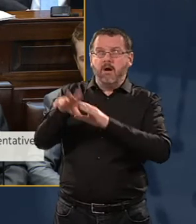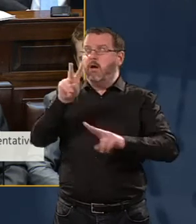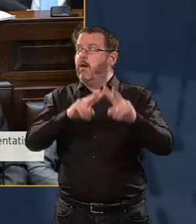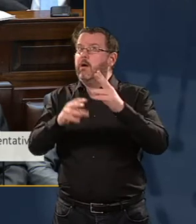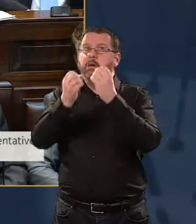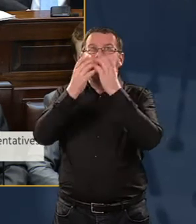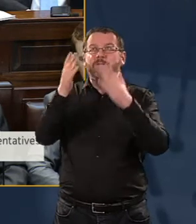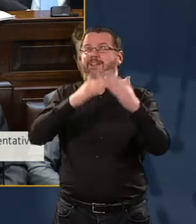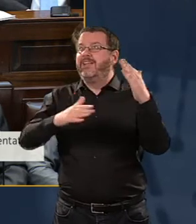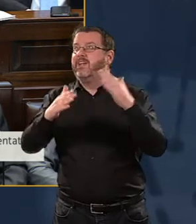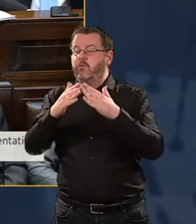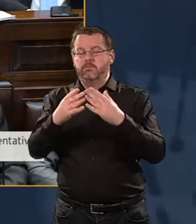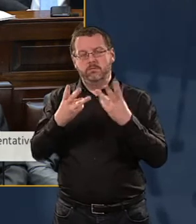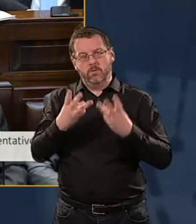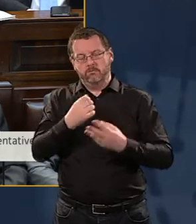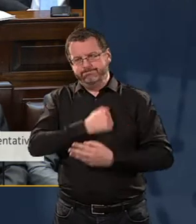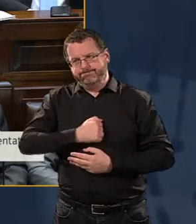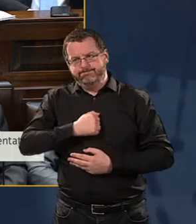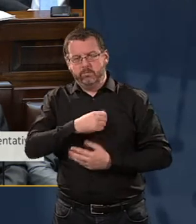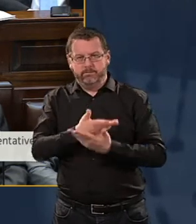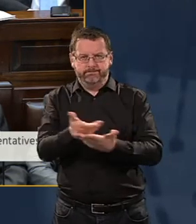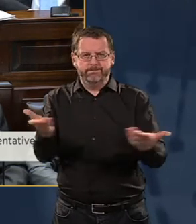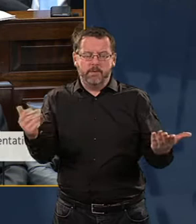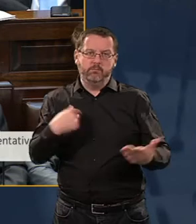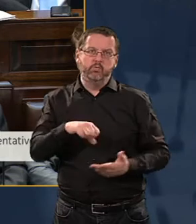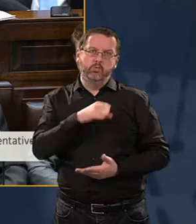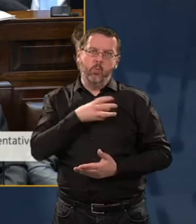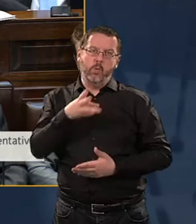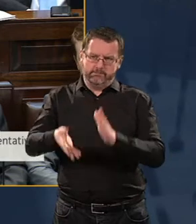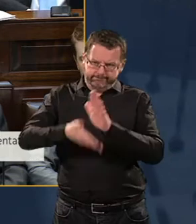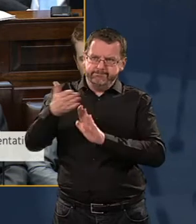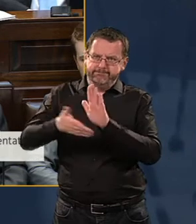cathedral. And I have no doubt that it will be rebuilt.